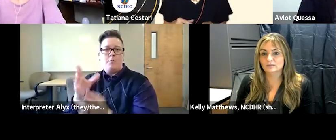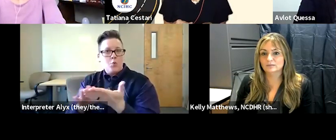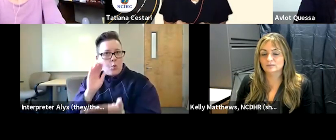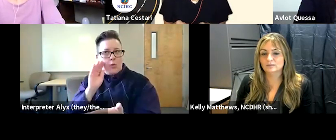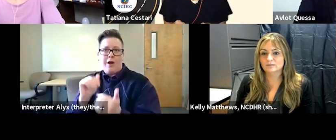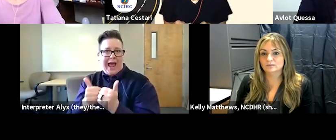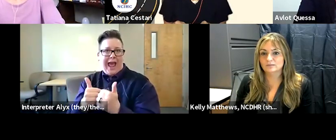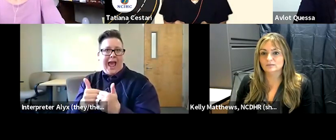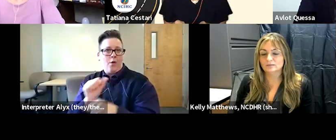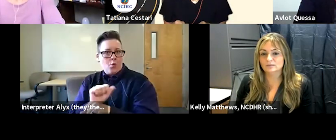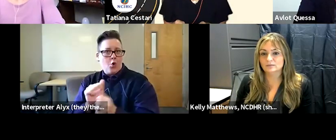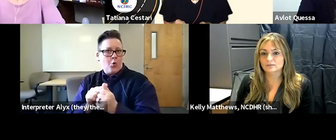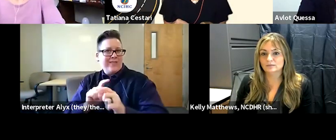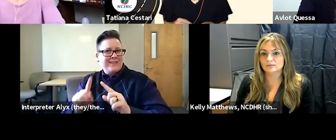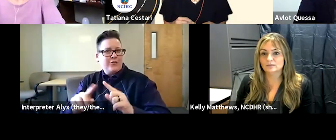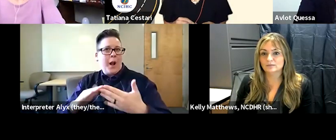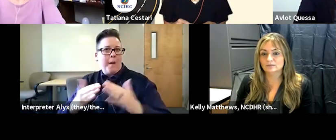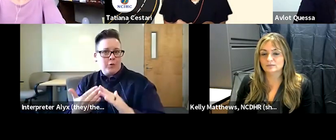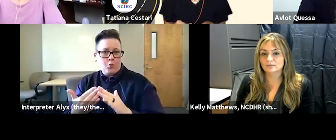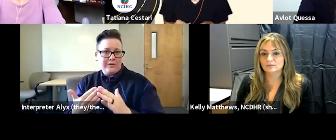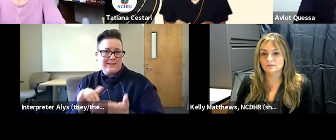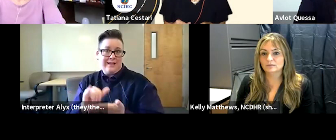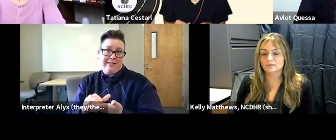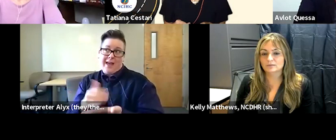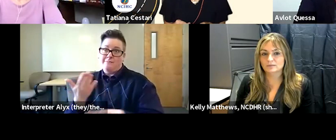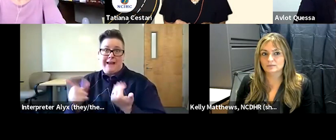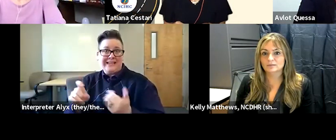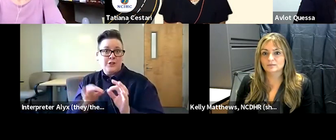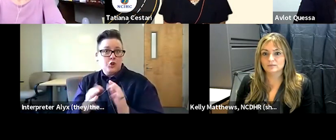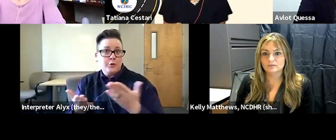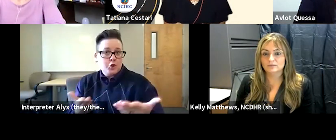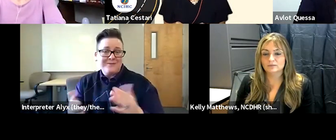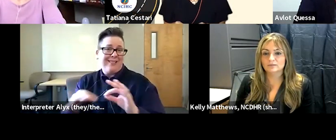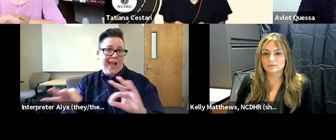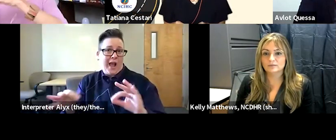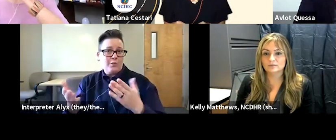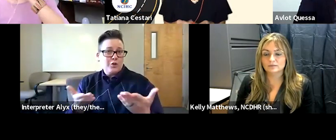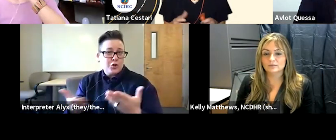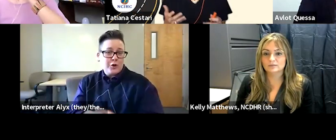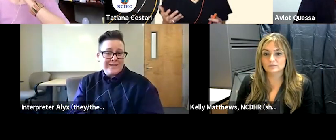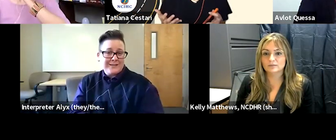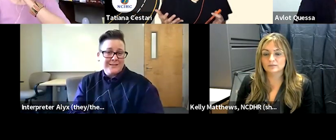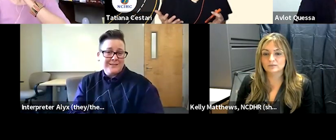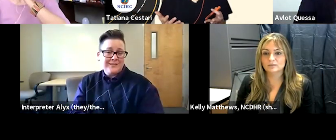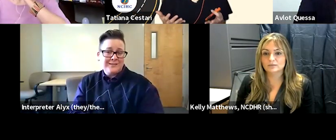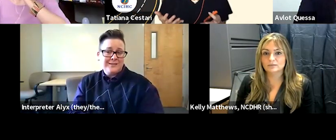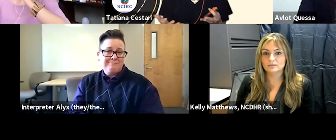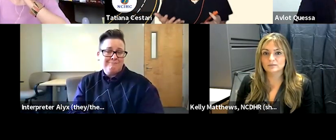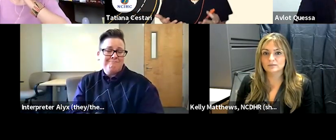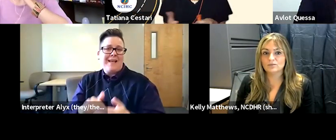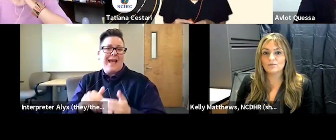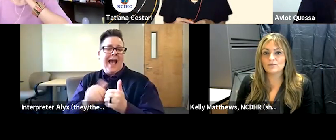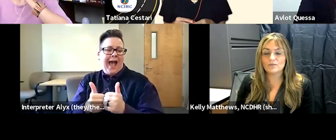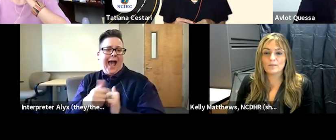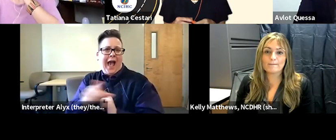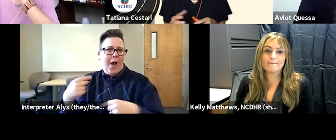communities that may need interpreting services or language services in general so how have